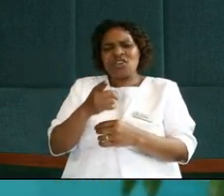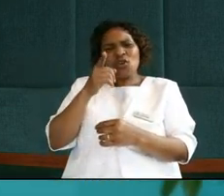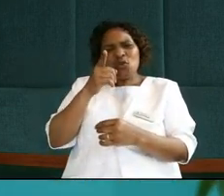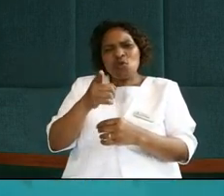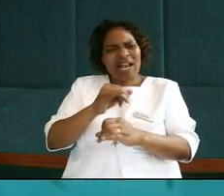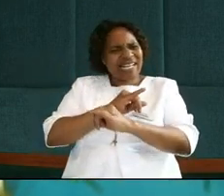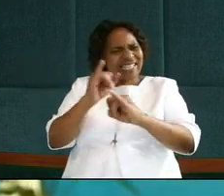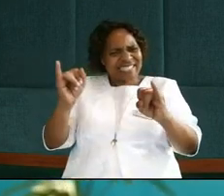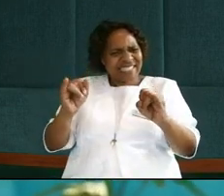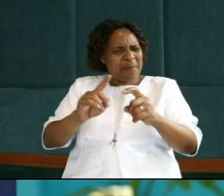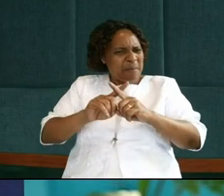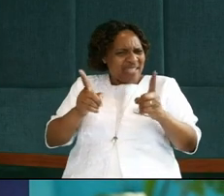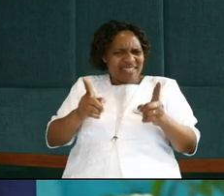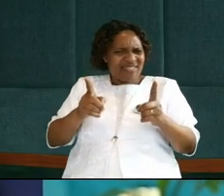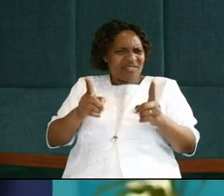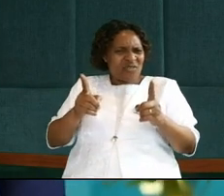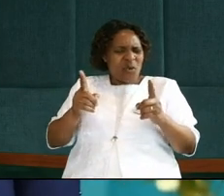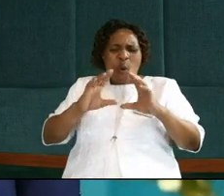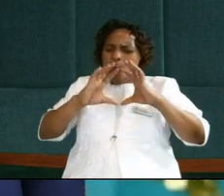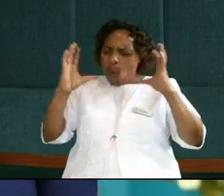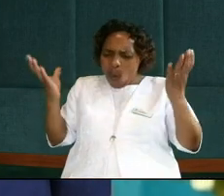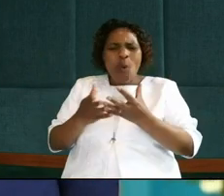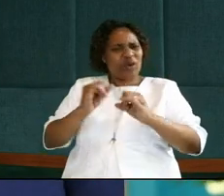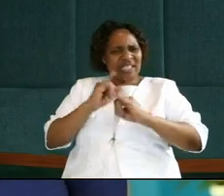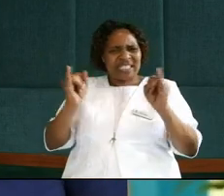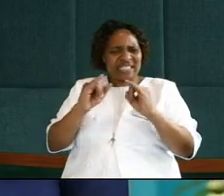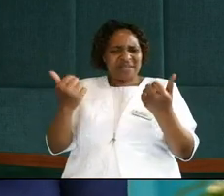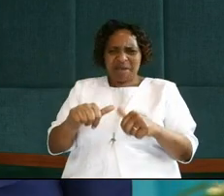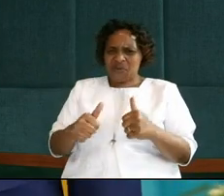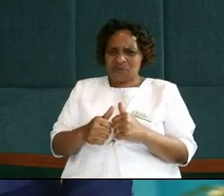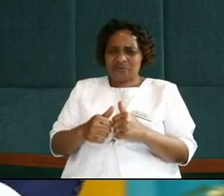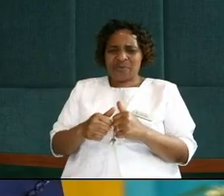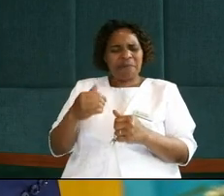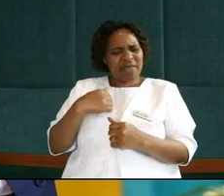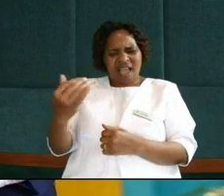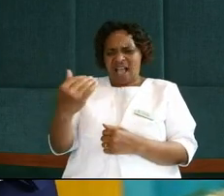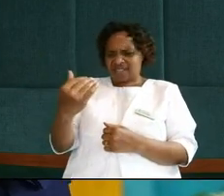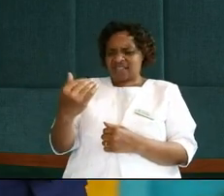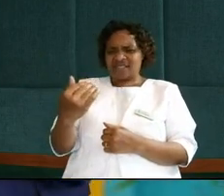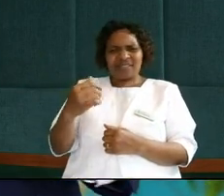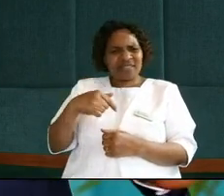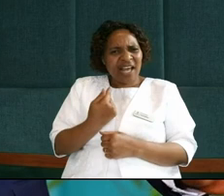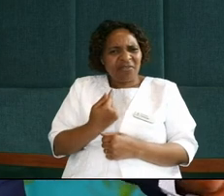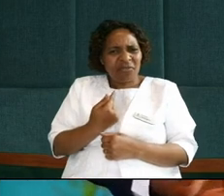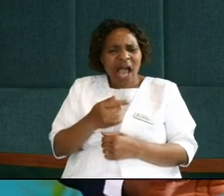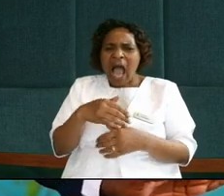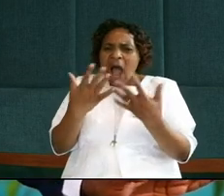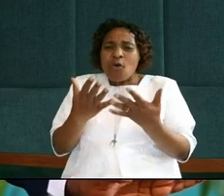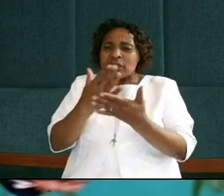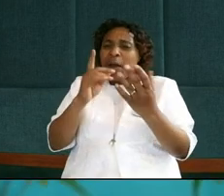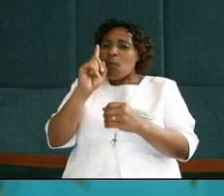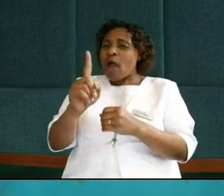clean, but not old, and just then ask myself, how could be somebody who has been cleaned by